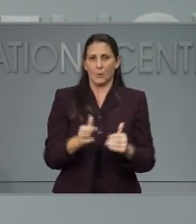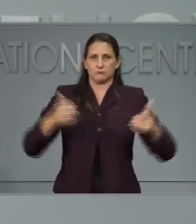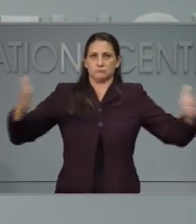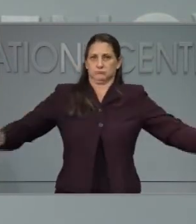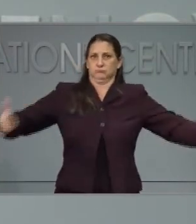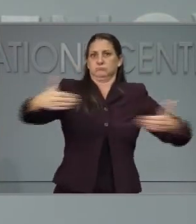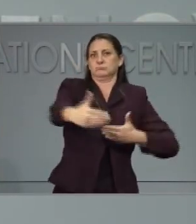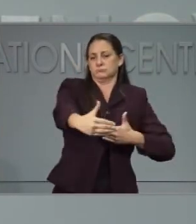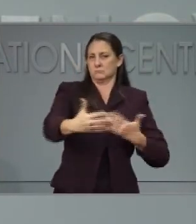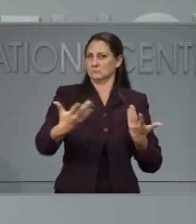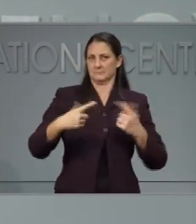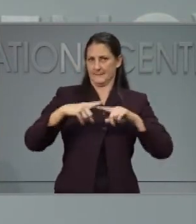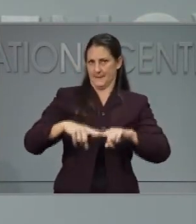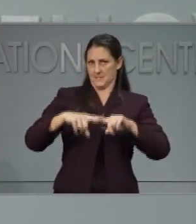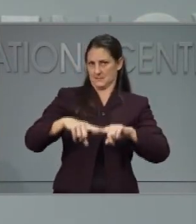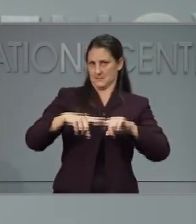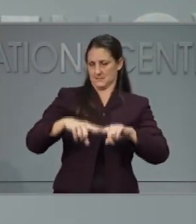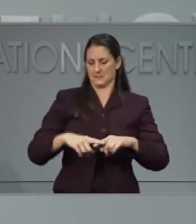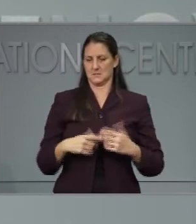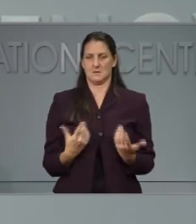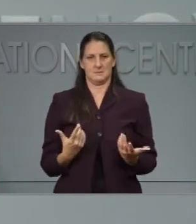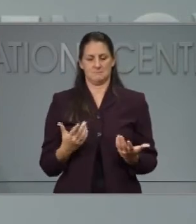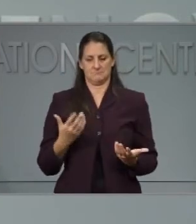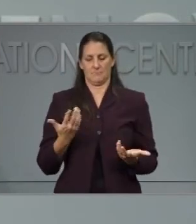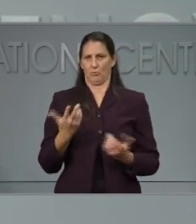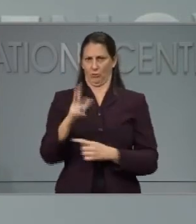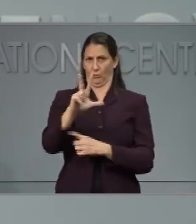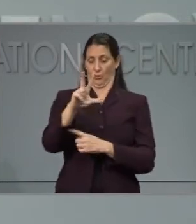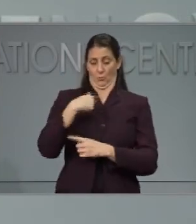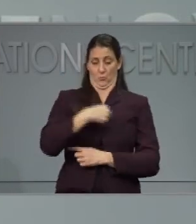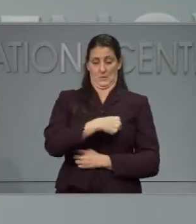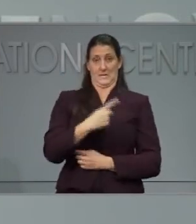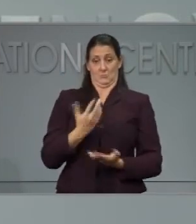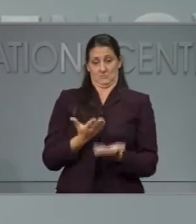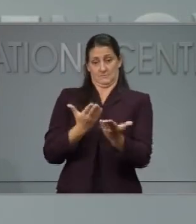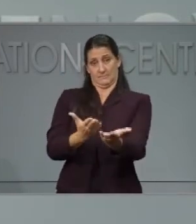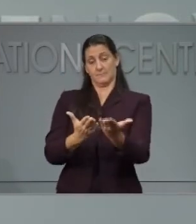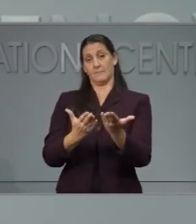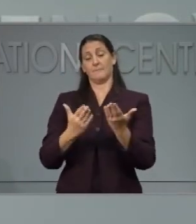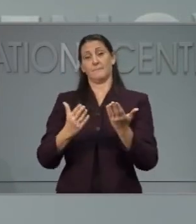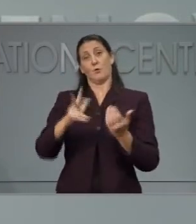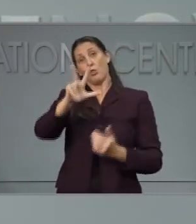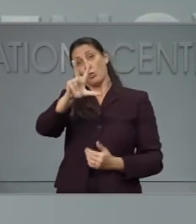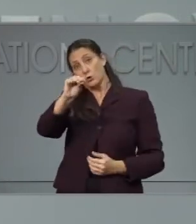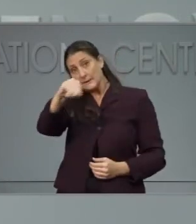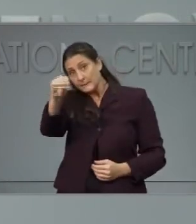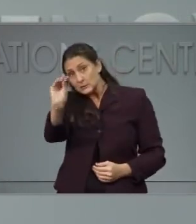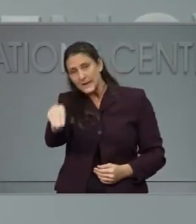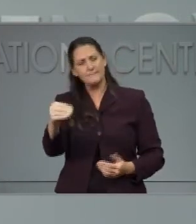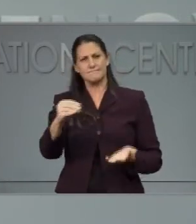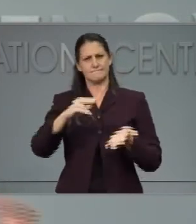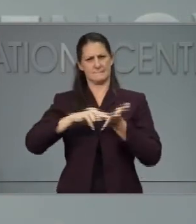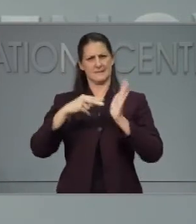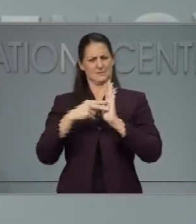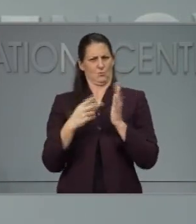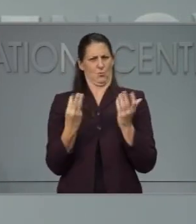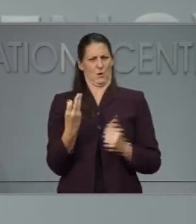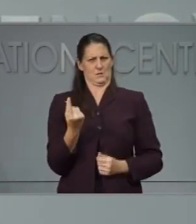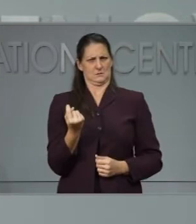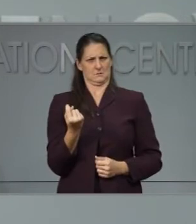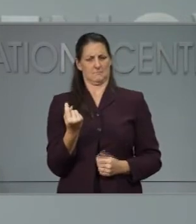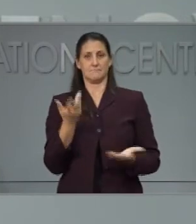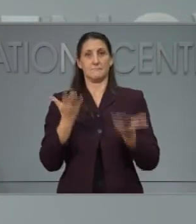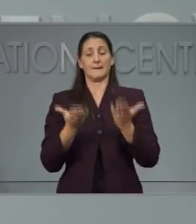around what does 30% mean? Sometimes that has to do with the fire code capacity. Sometimes that has to do with number of people for